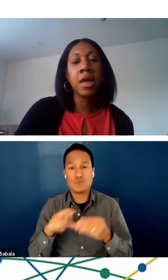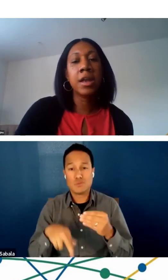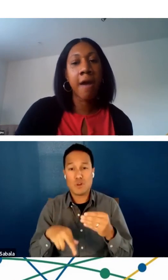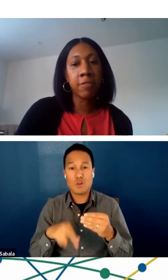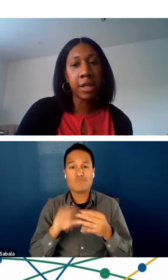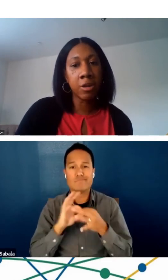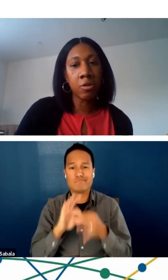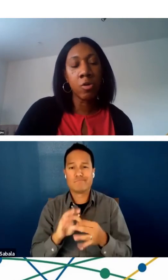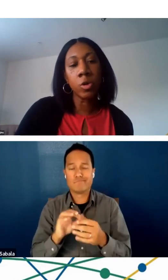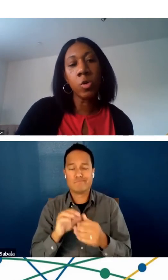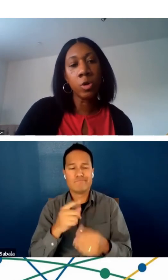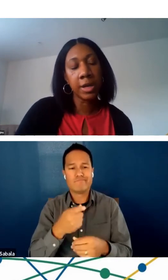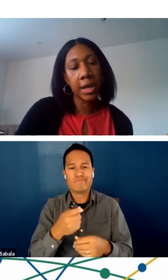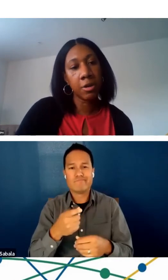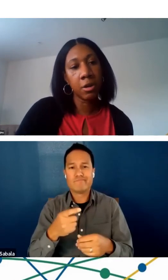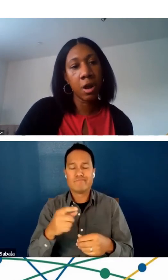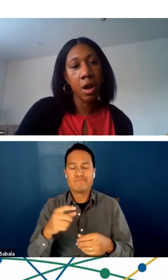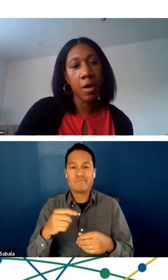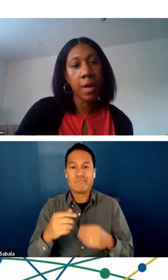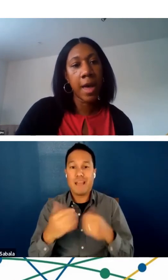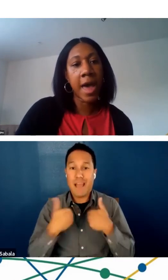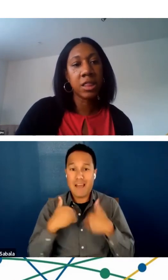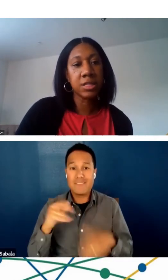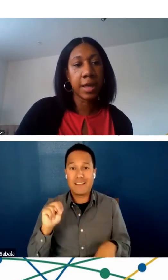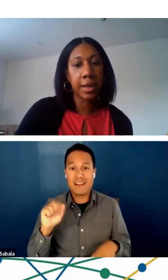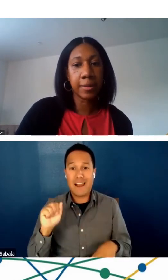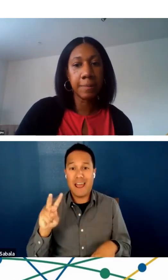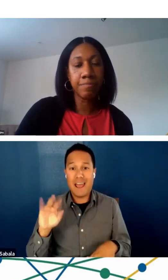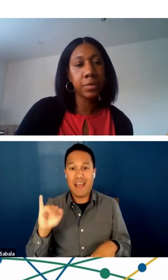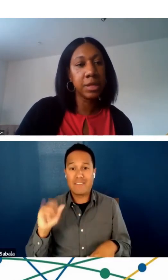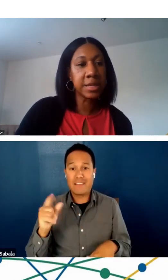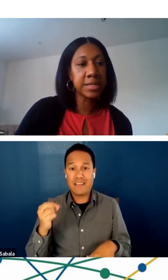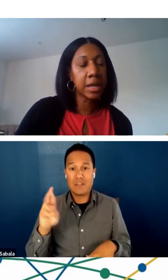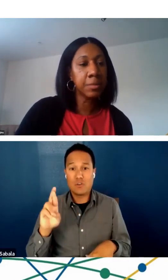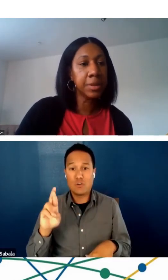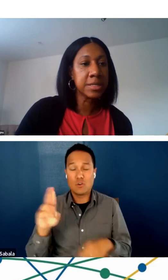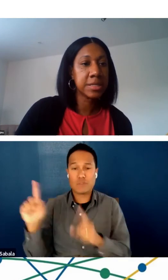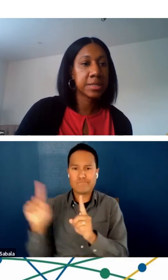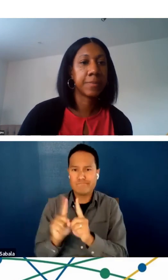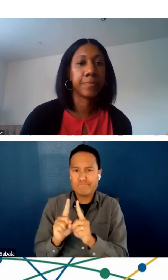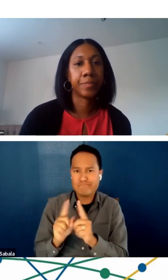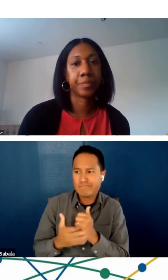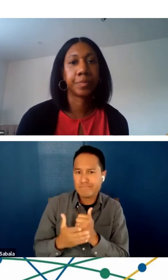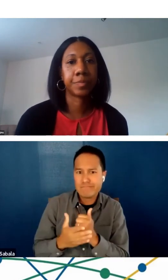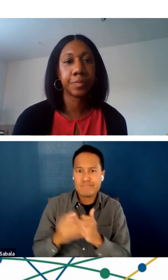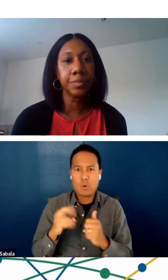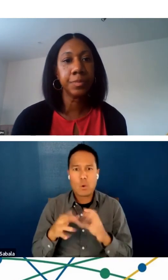a navigator or coordinator at the site. Next slide, please.